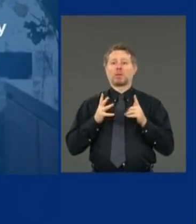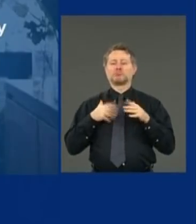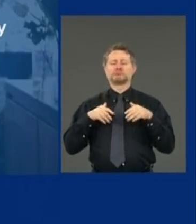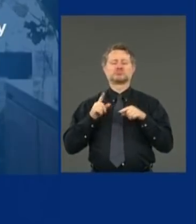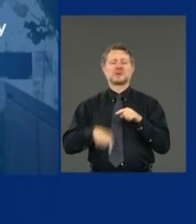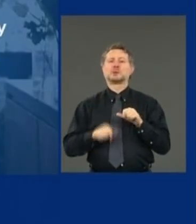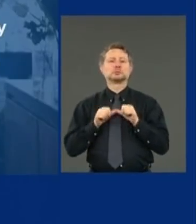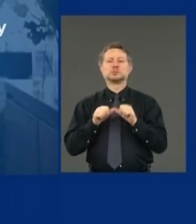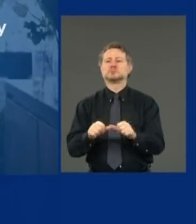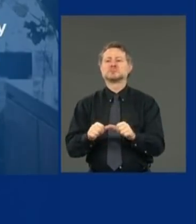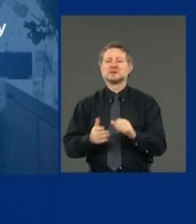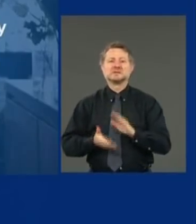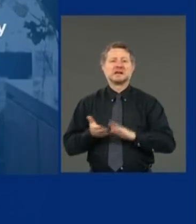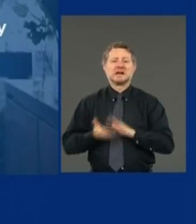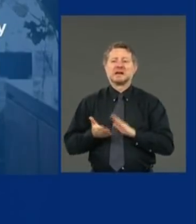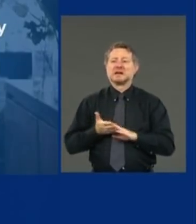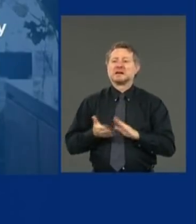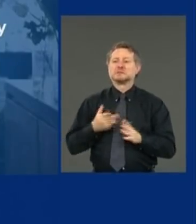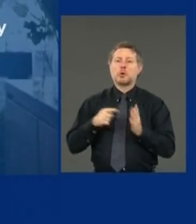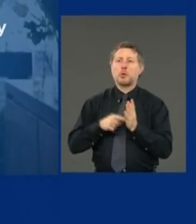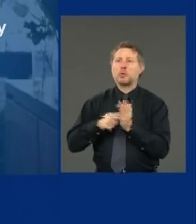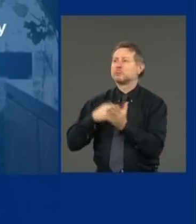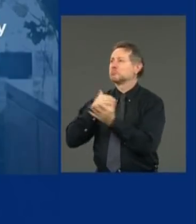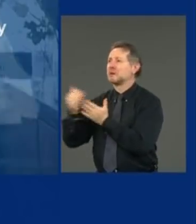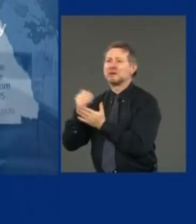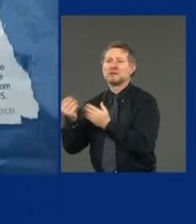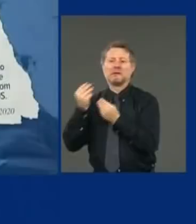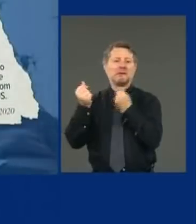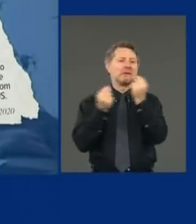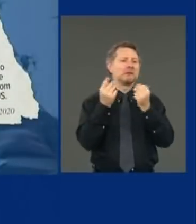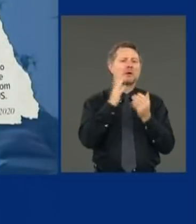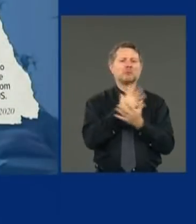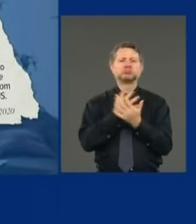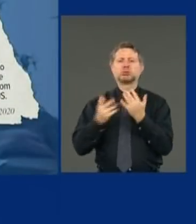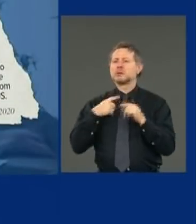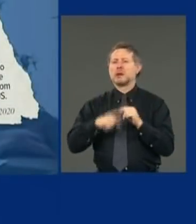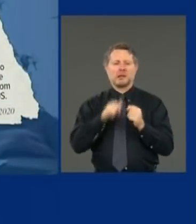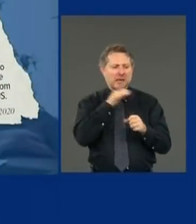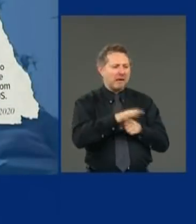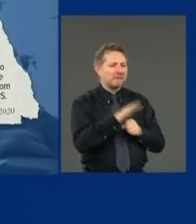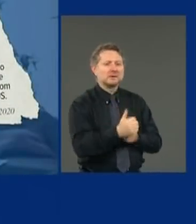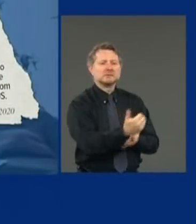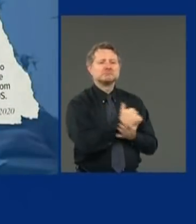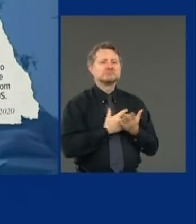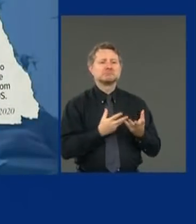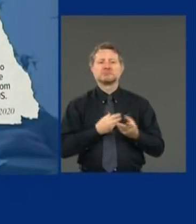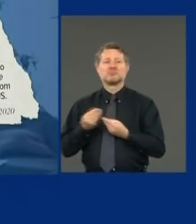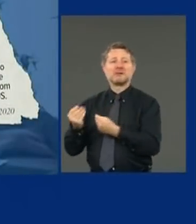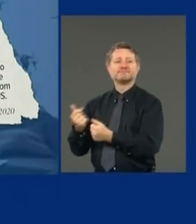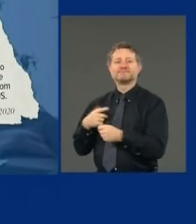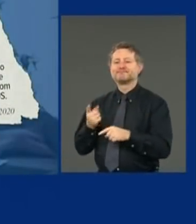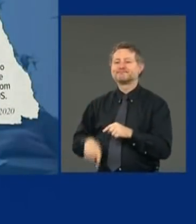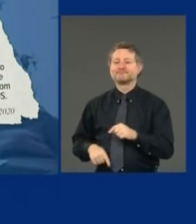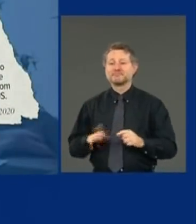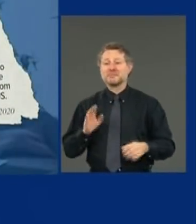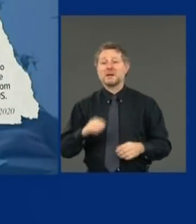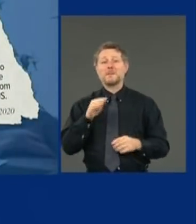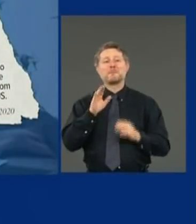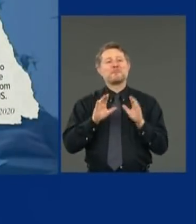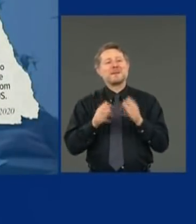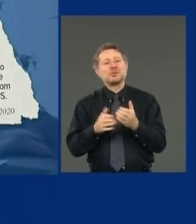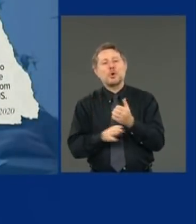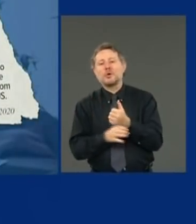fixed costs, the lease, et cetera, when they have no income whatsoever. Minority-owned businesses